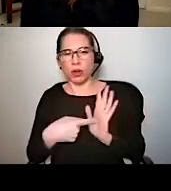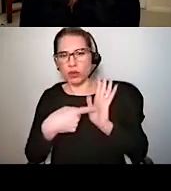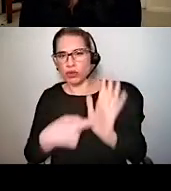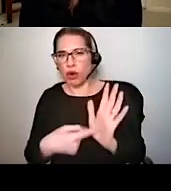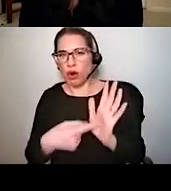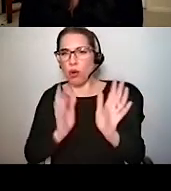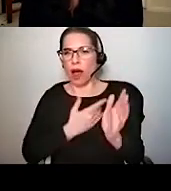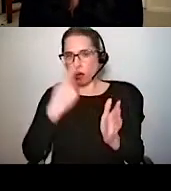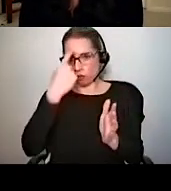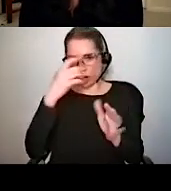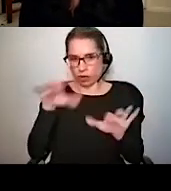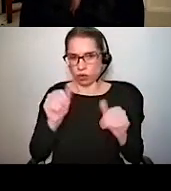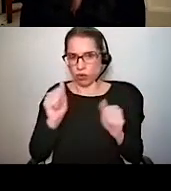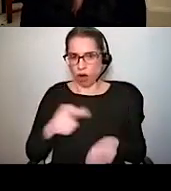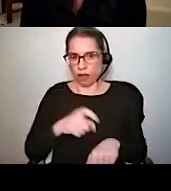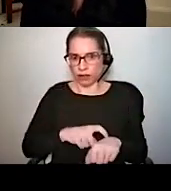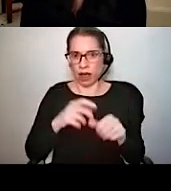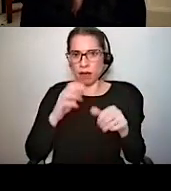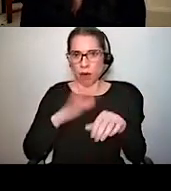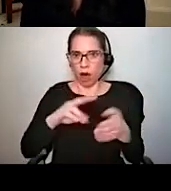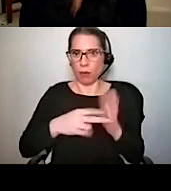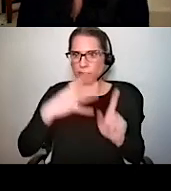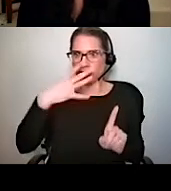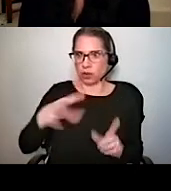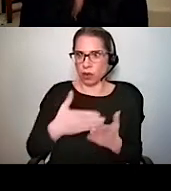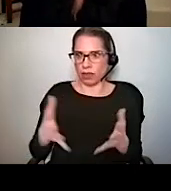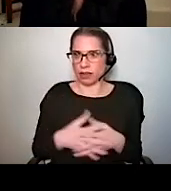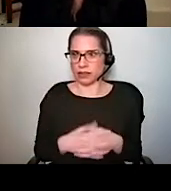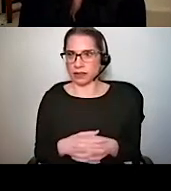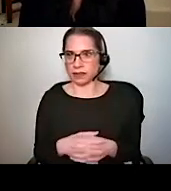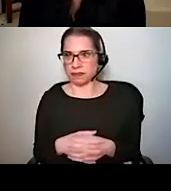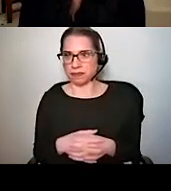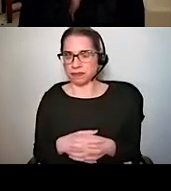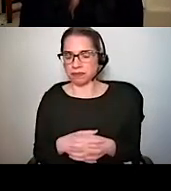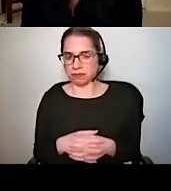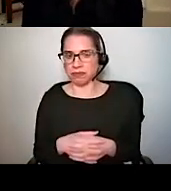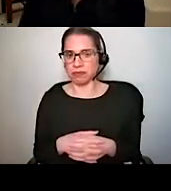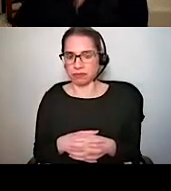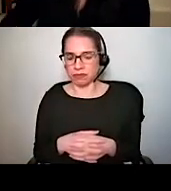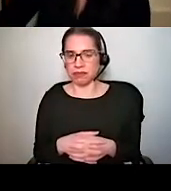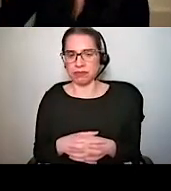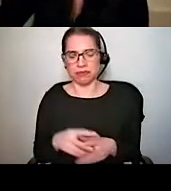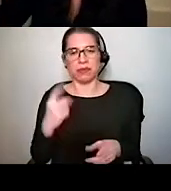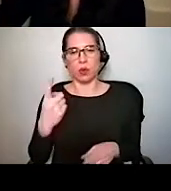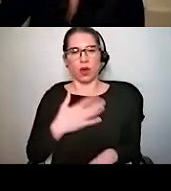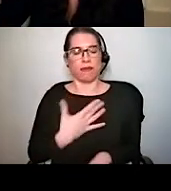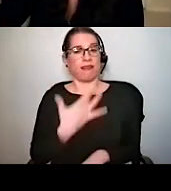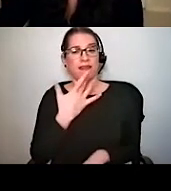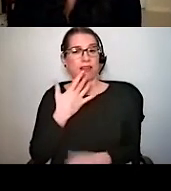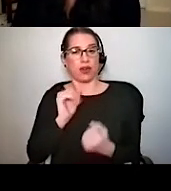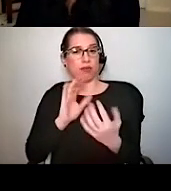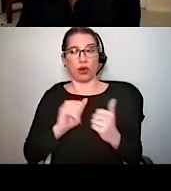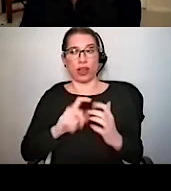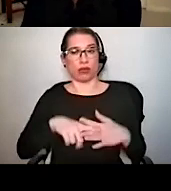I find that the best way or one of my favourite ways to start this discussion is to think